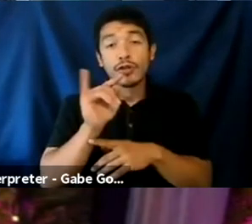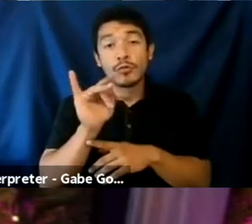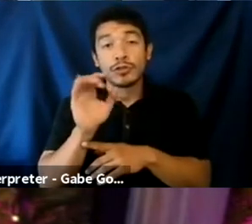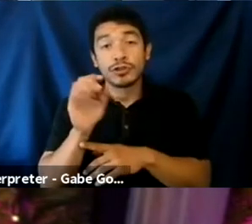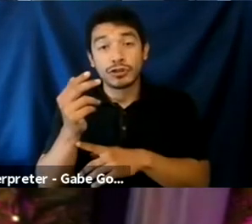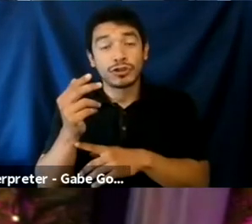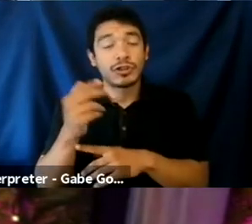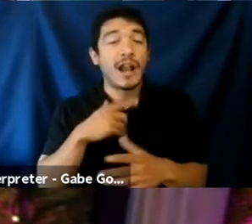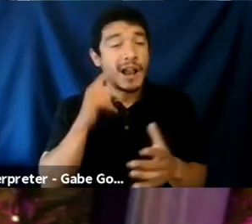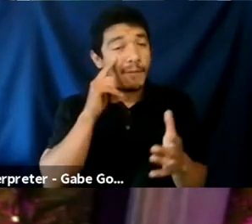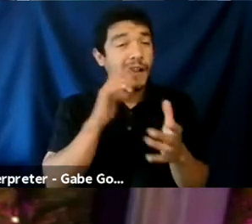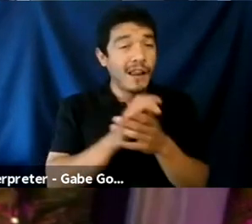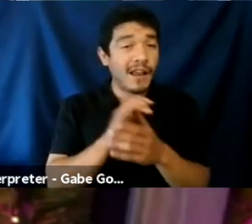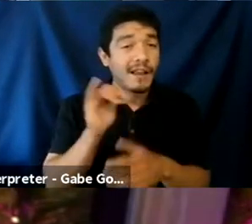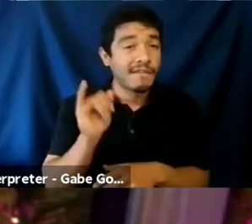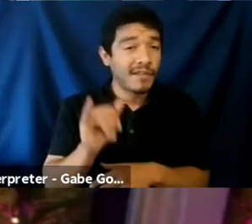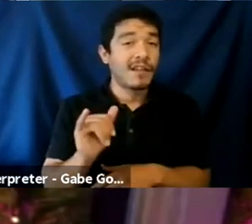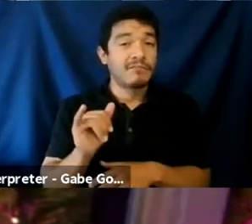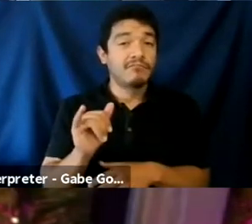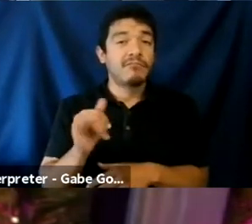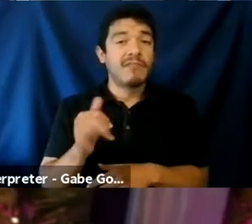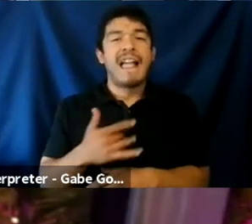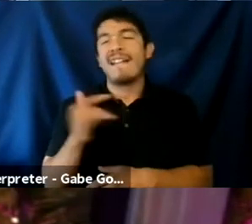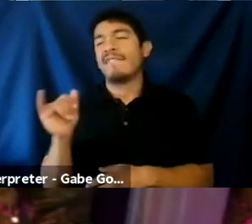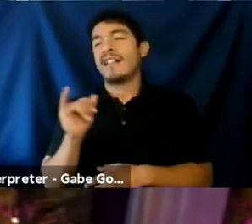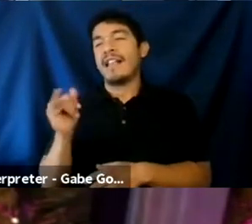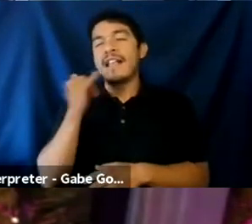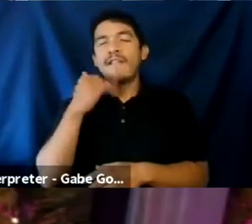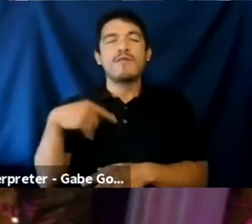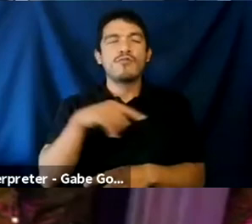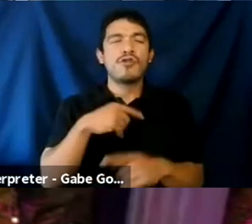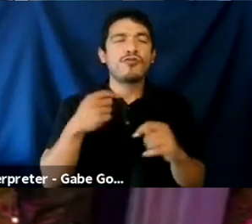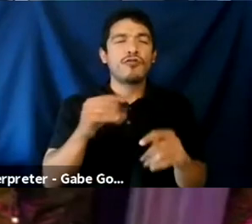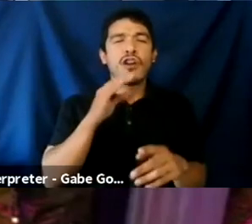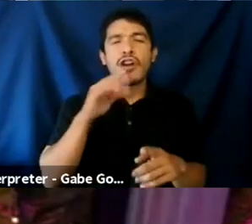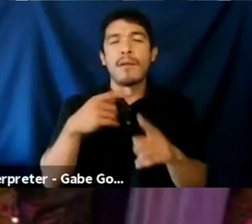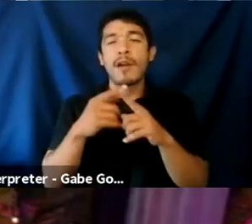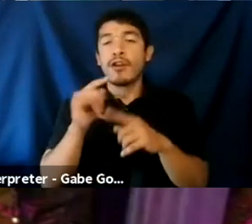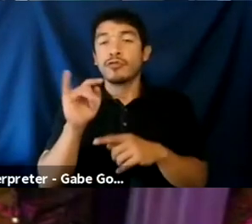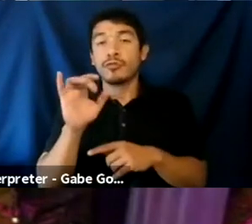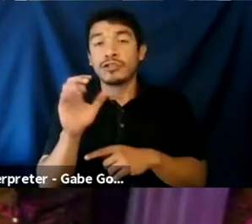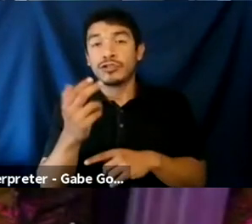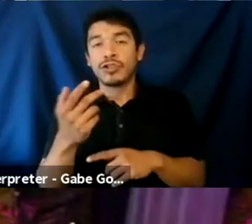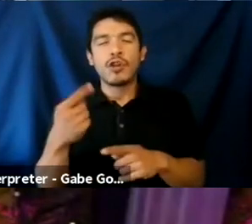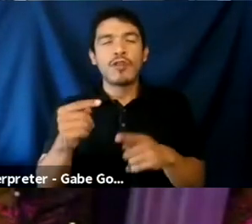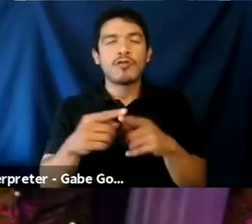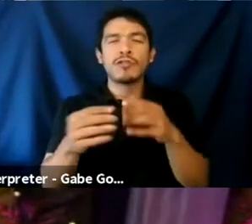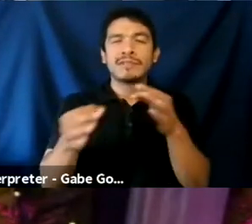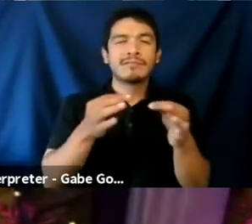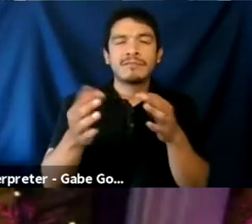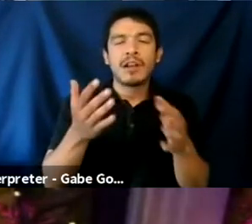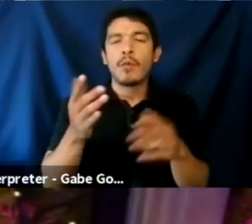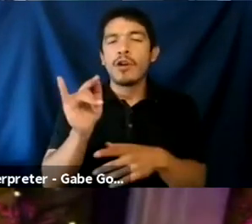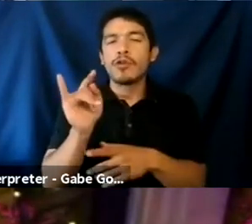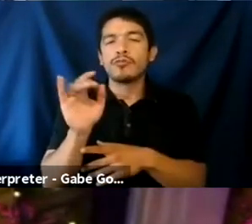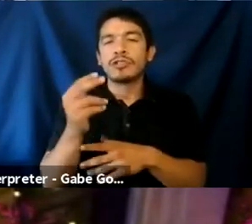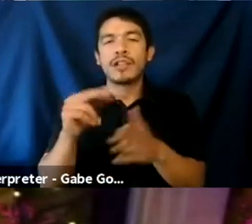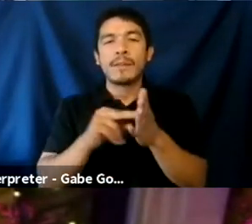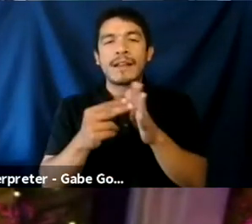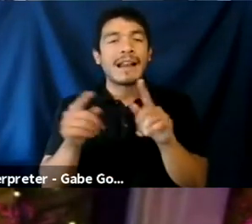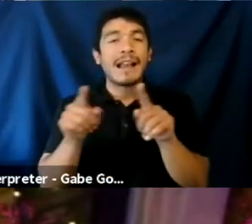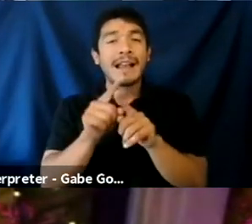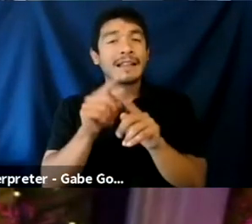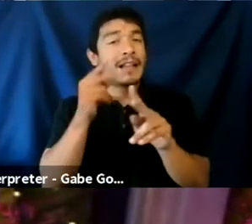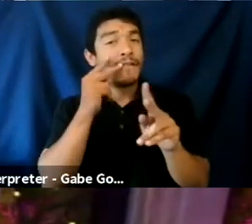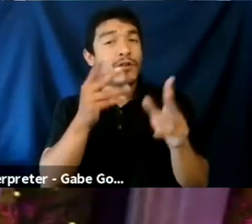believe that, um, I feel like if, if we're going to try and talk about Twitch, need to kind of like lay out exactly what Twitch means as a, as a viewer. Like as